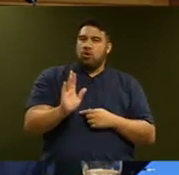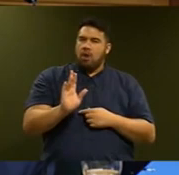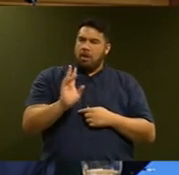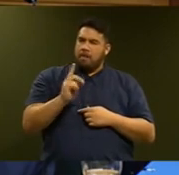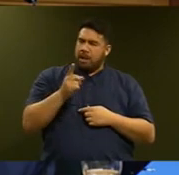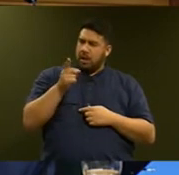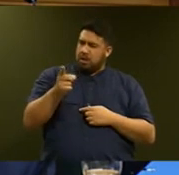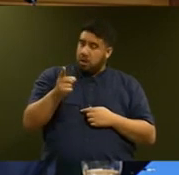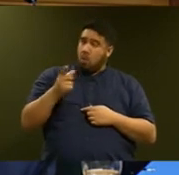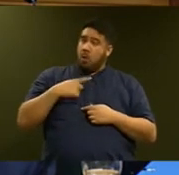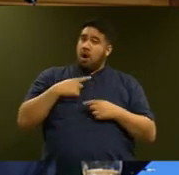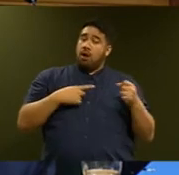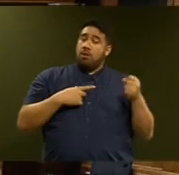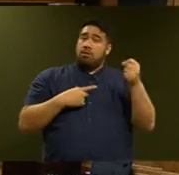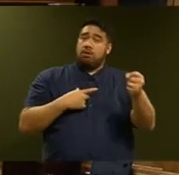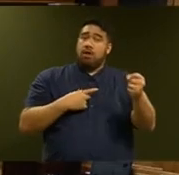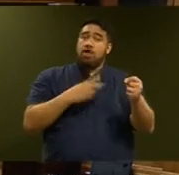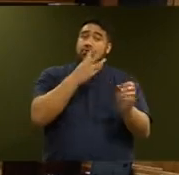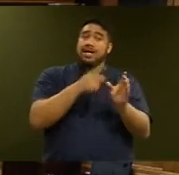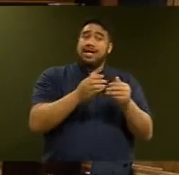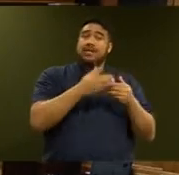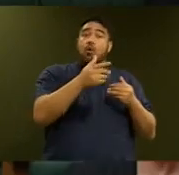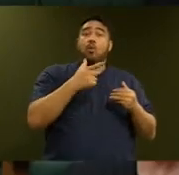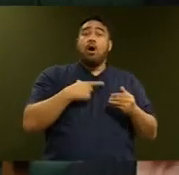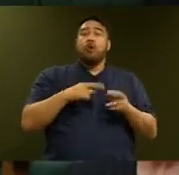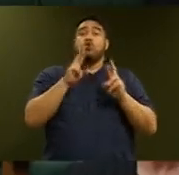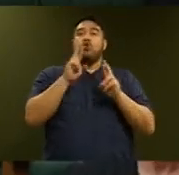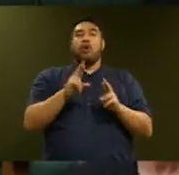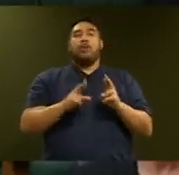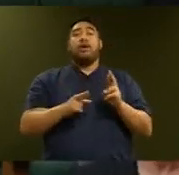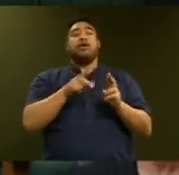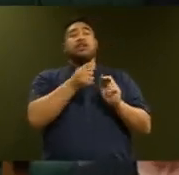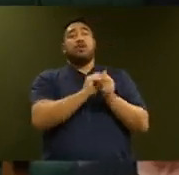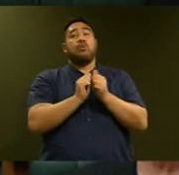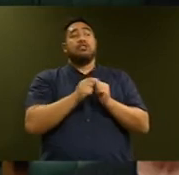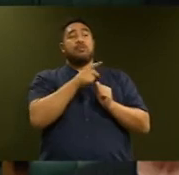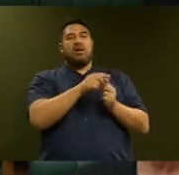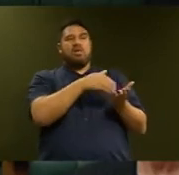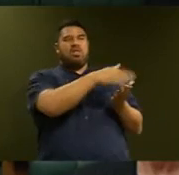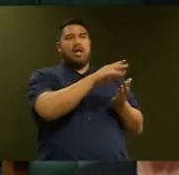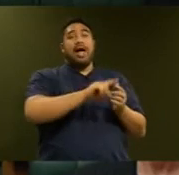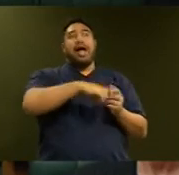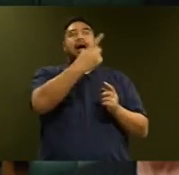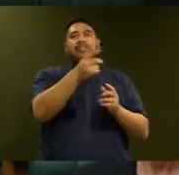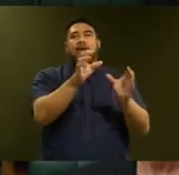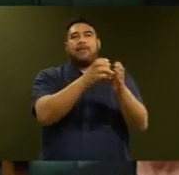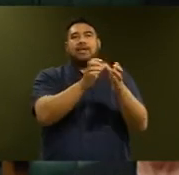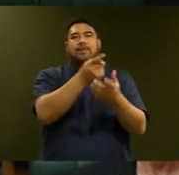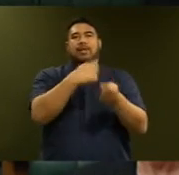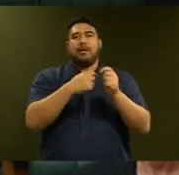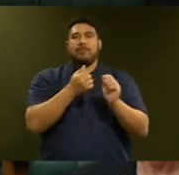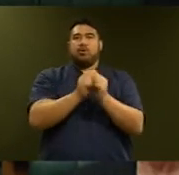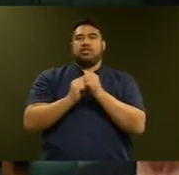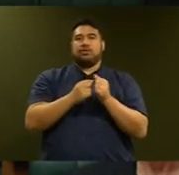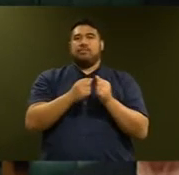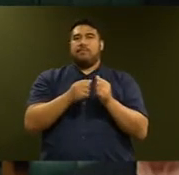partner who might fight for it? Mr Speaker, on behalf of the Prime Minister, what I am very confident of is that on this side of the